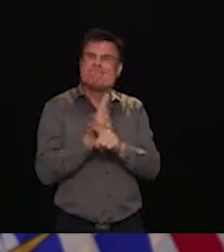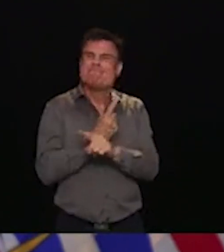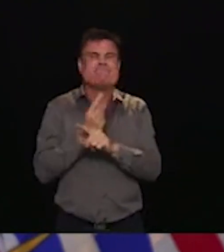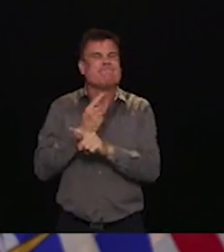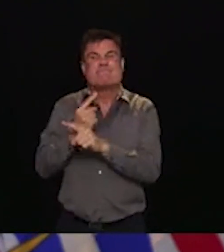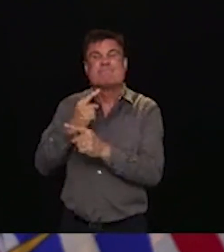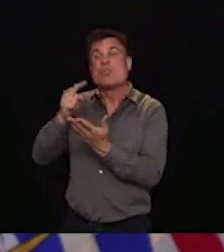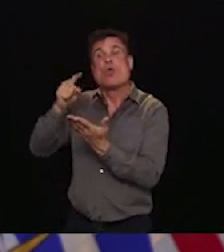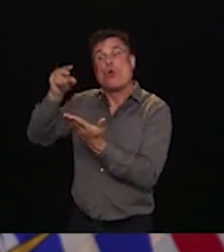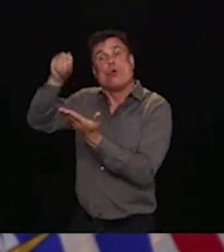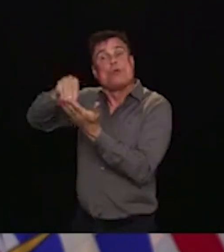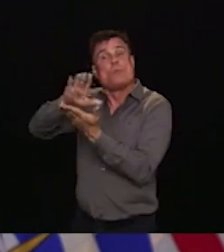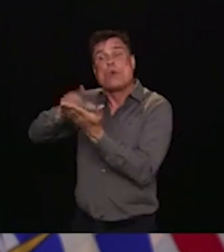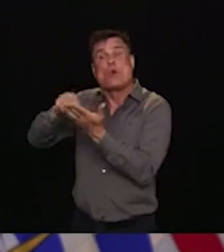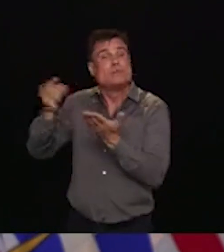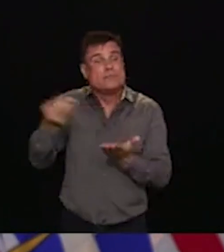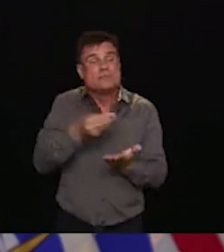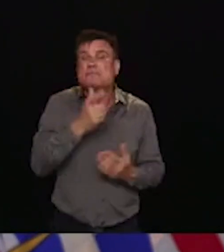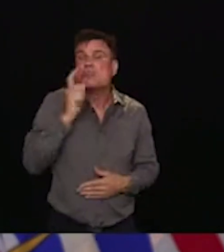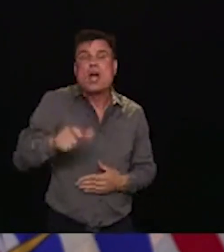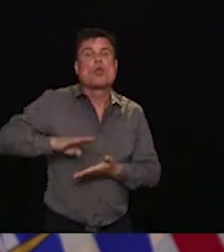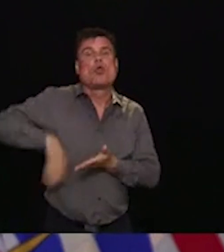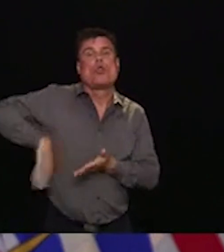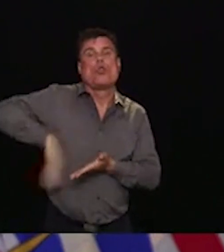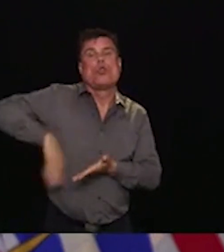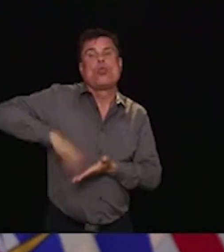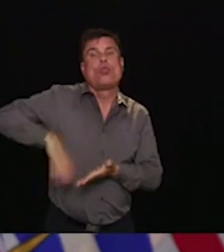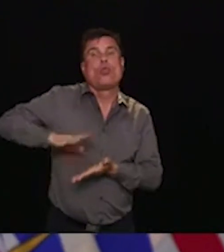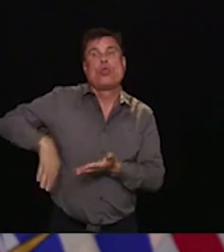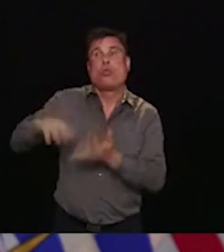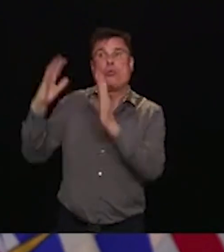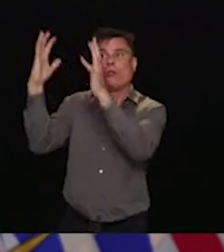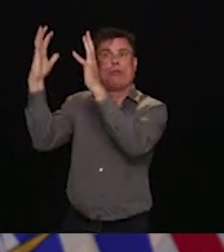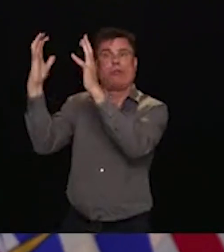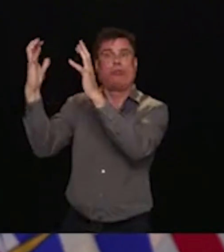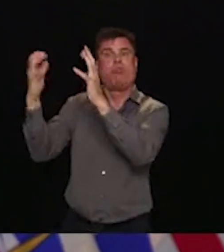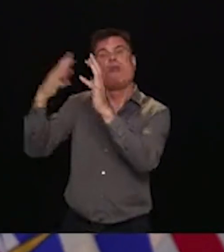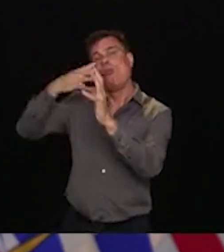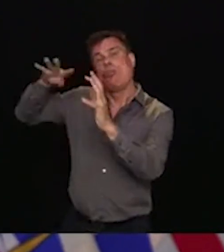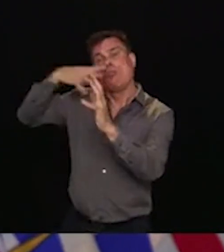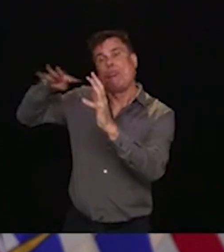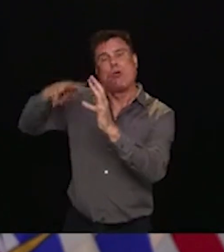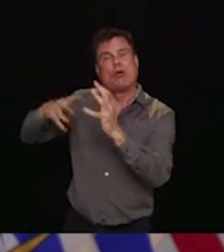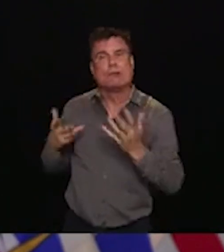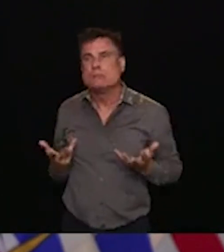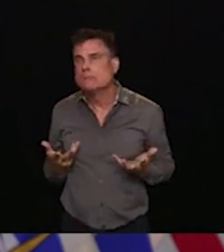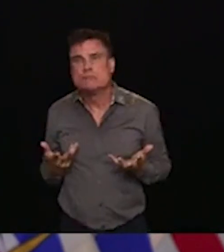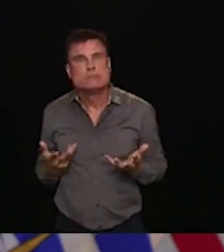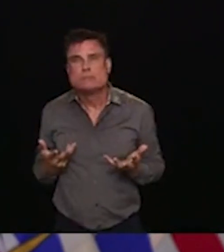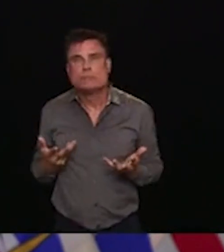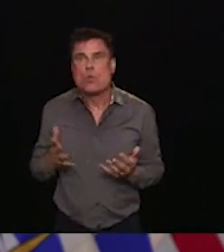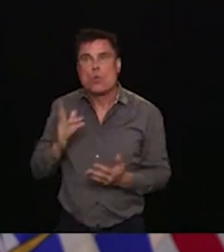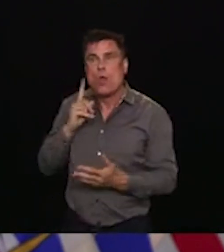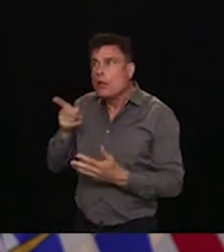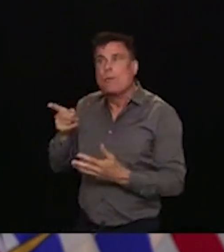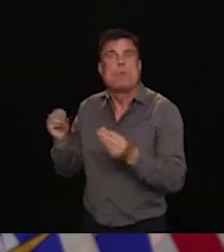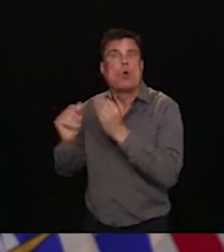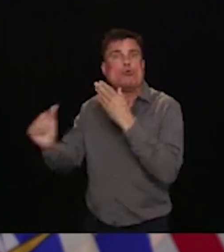risk for owners and increased the risk of claims from unaddressed repair needs, which drives up the costs of insurance.